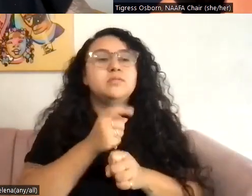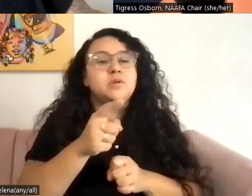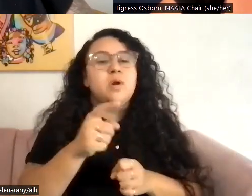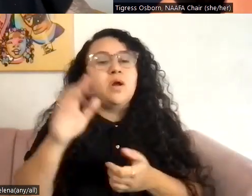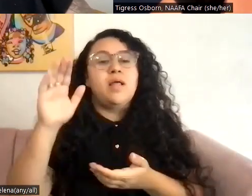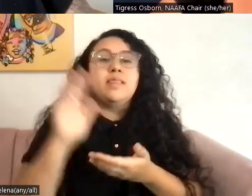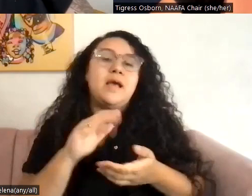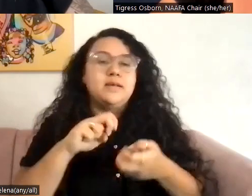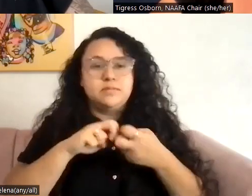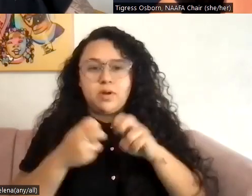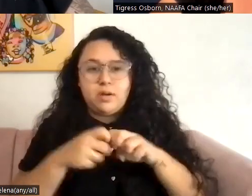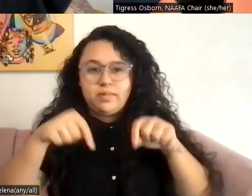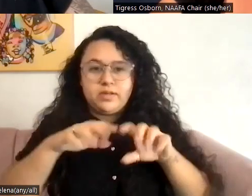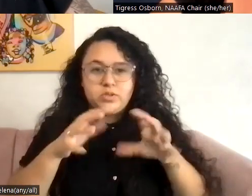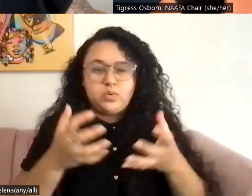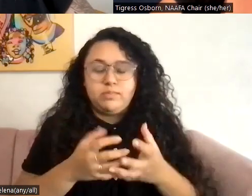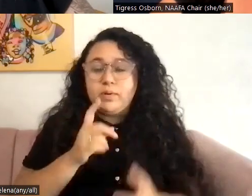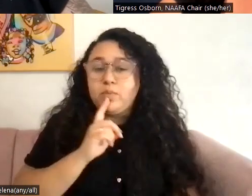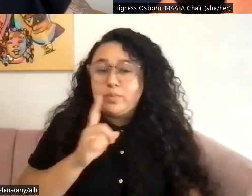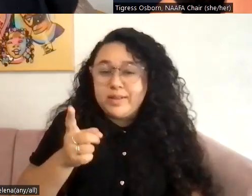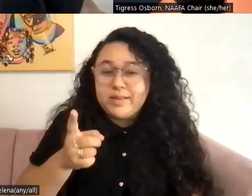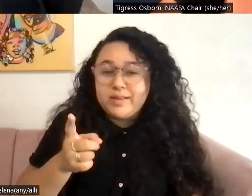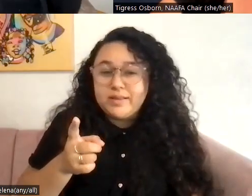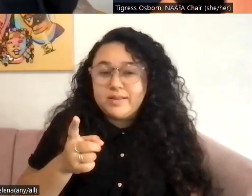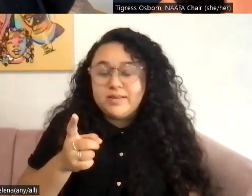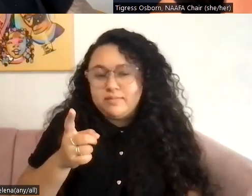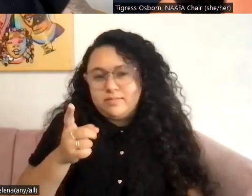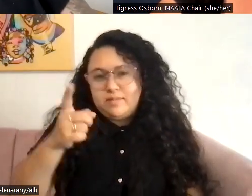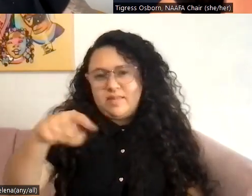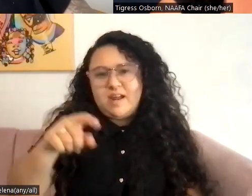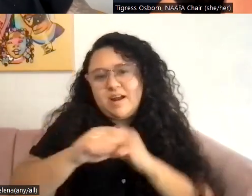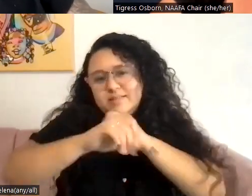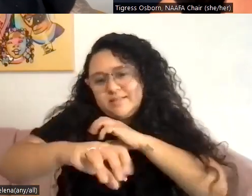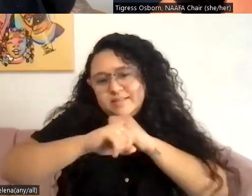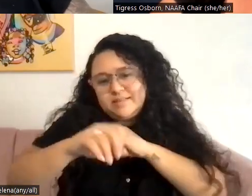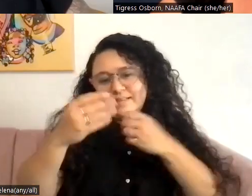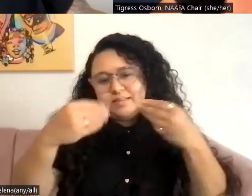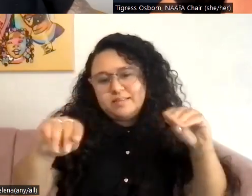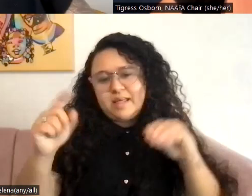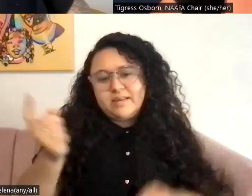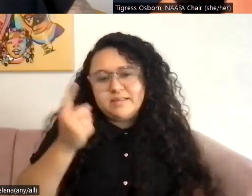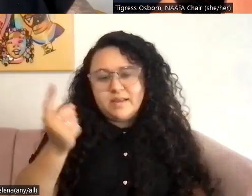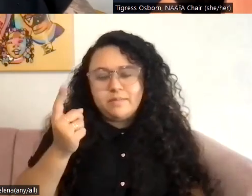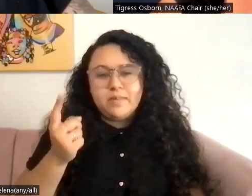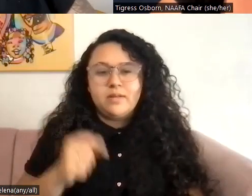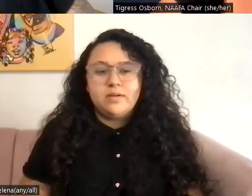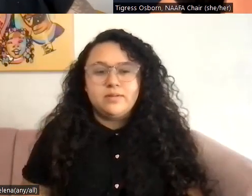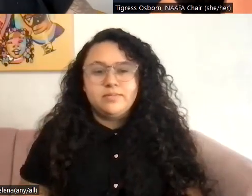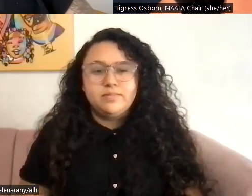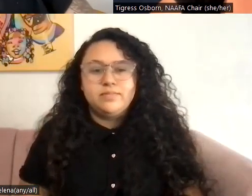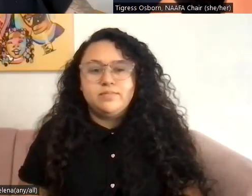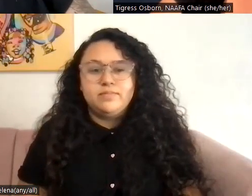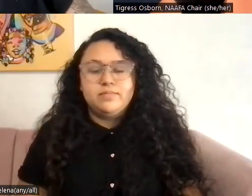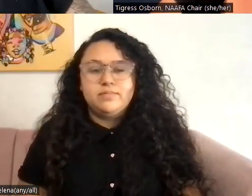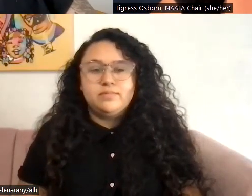here in this world when really it's all a selling tactic. So I like to pick apart the idea of,